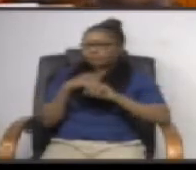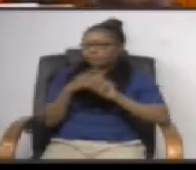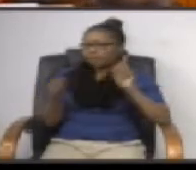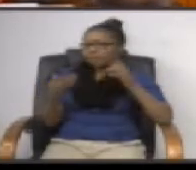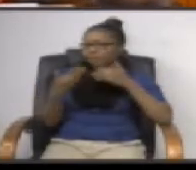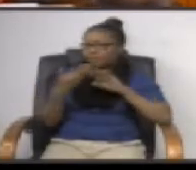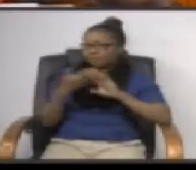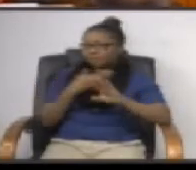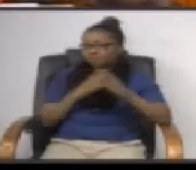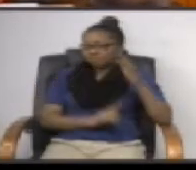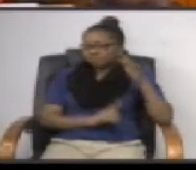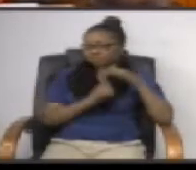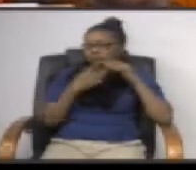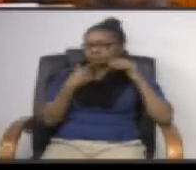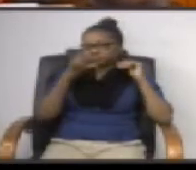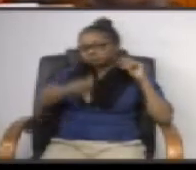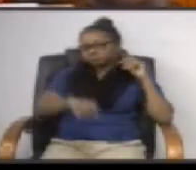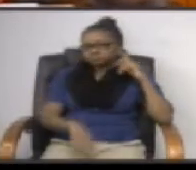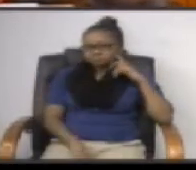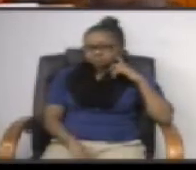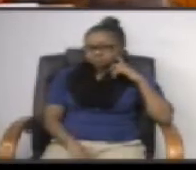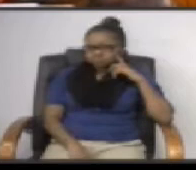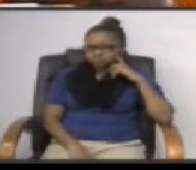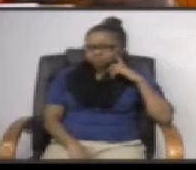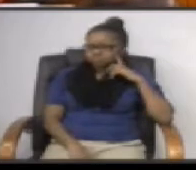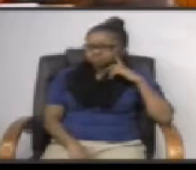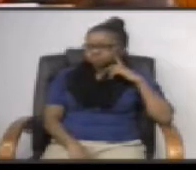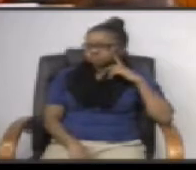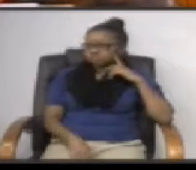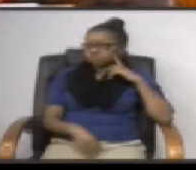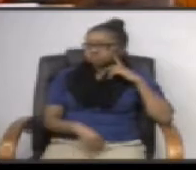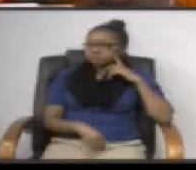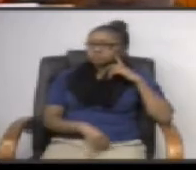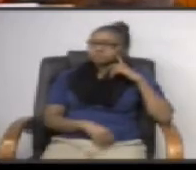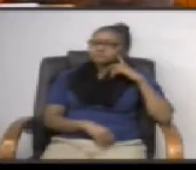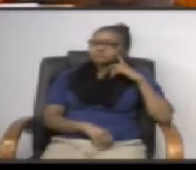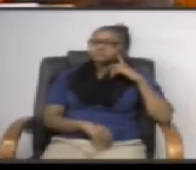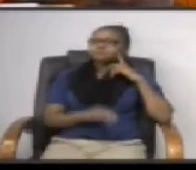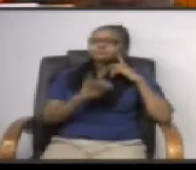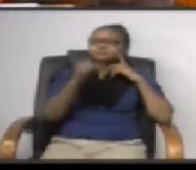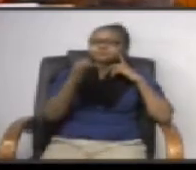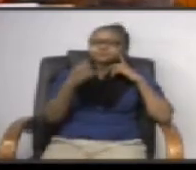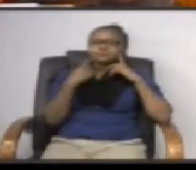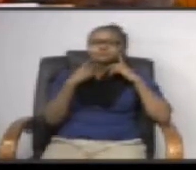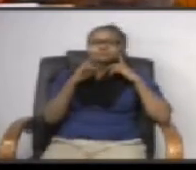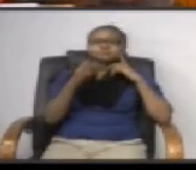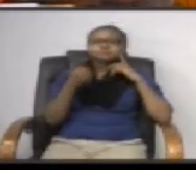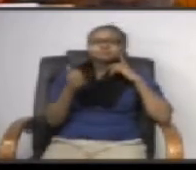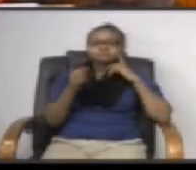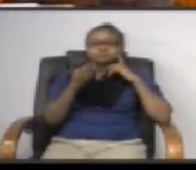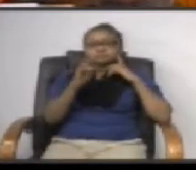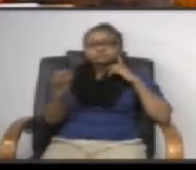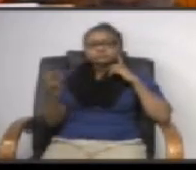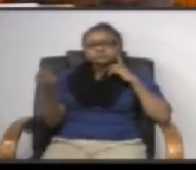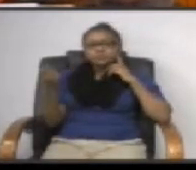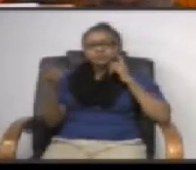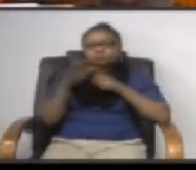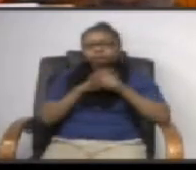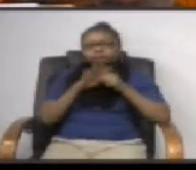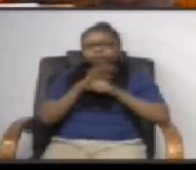before you got the door to city manager and if i remember correctly looking at that 2010 or 2011